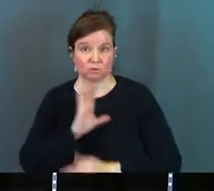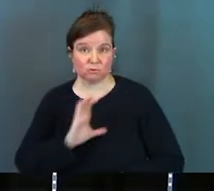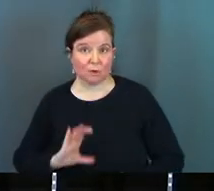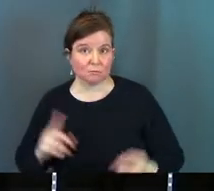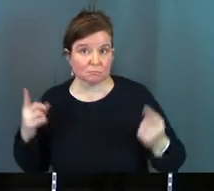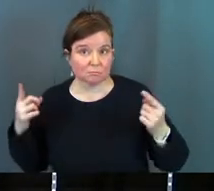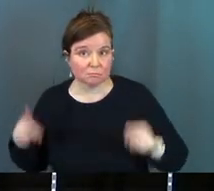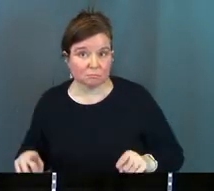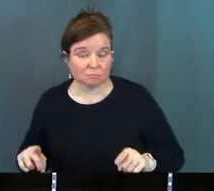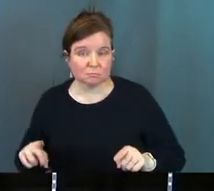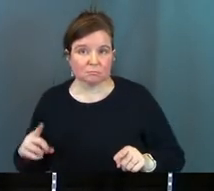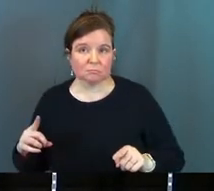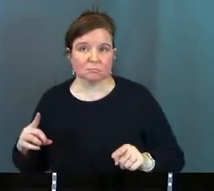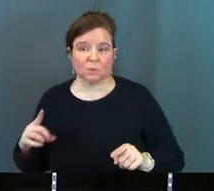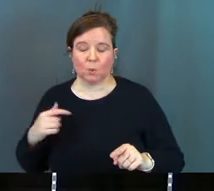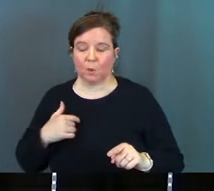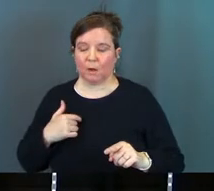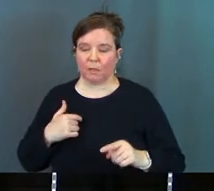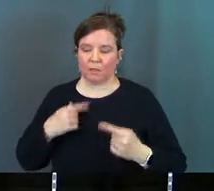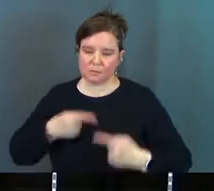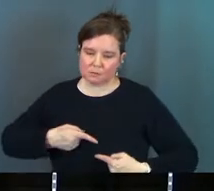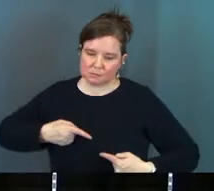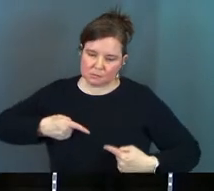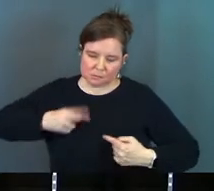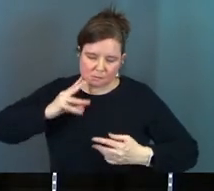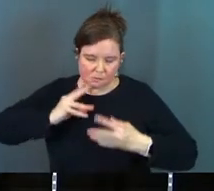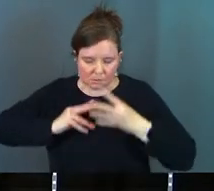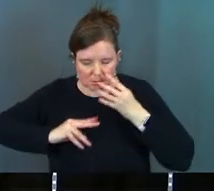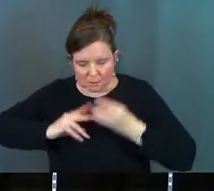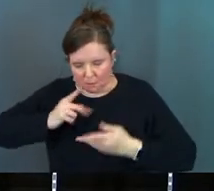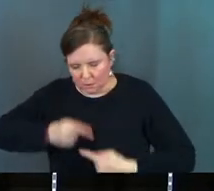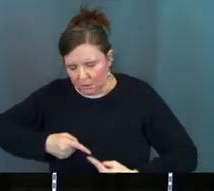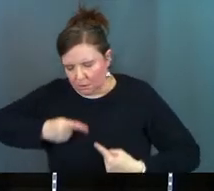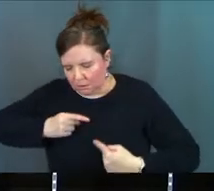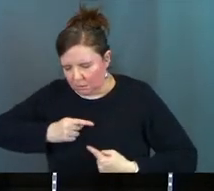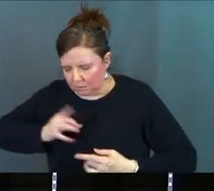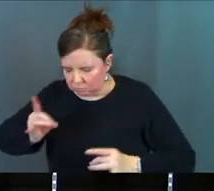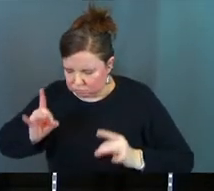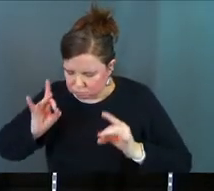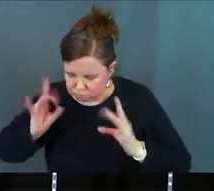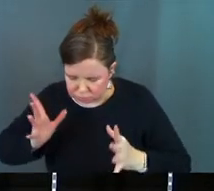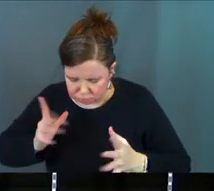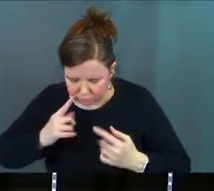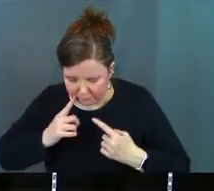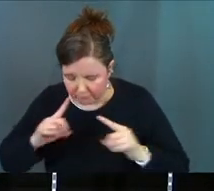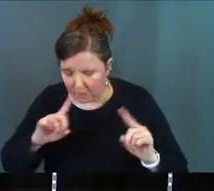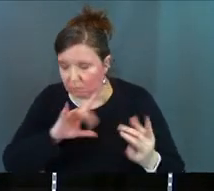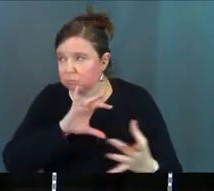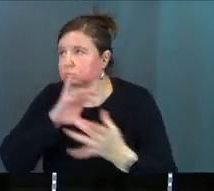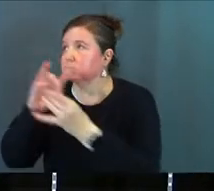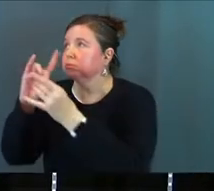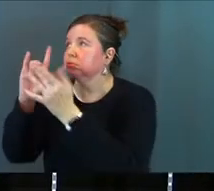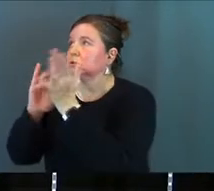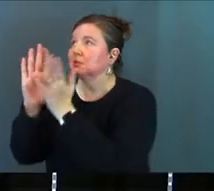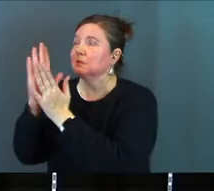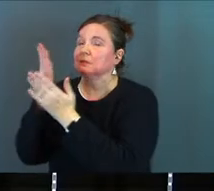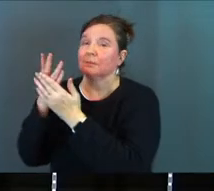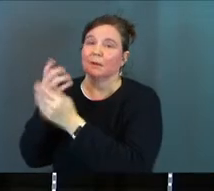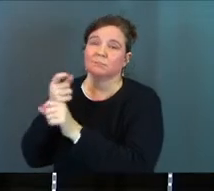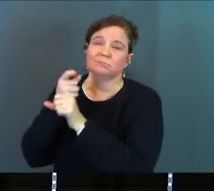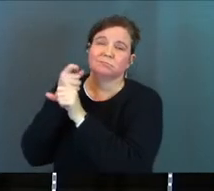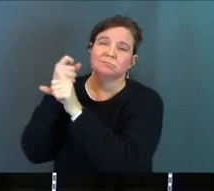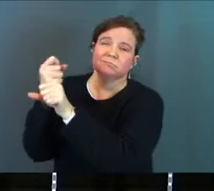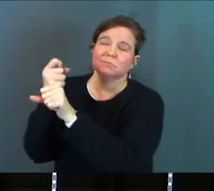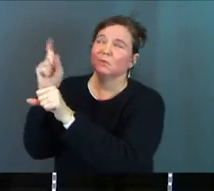Christ where they hit rock bottom. And when they hit rock bottom, they reached out to Jesus like some kind of an anchor